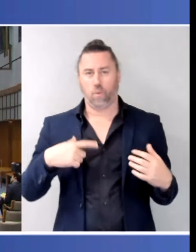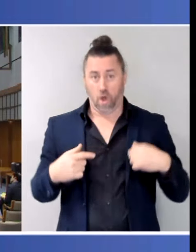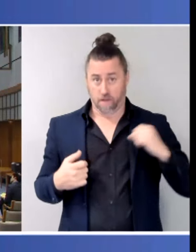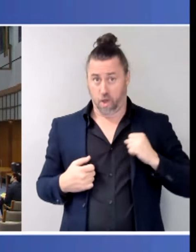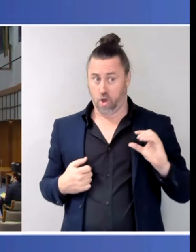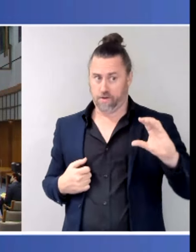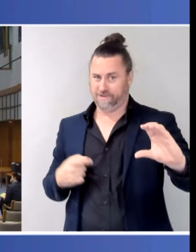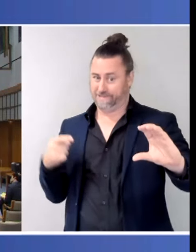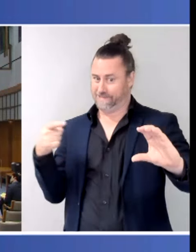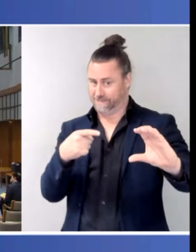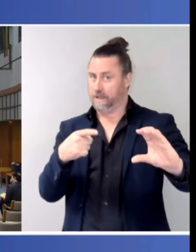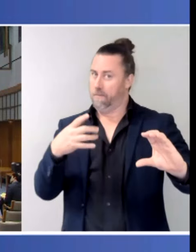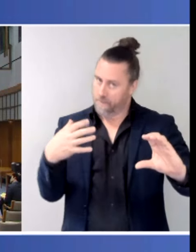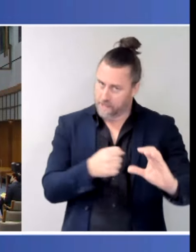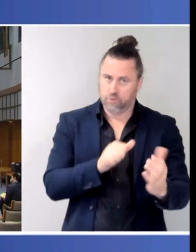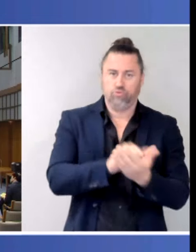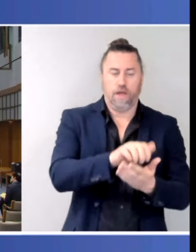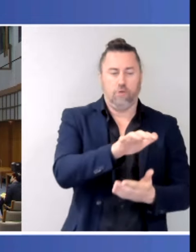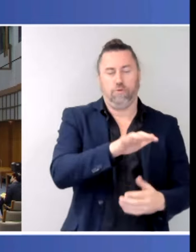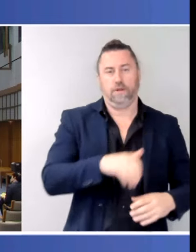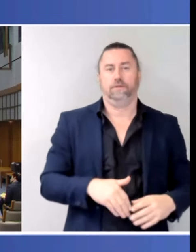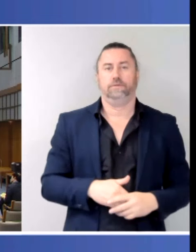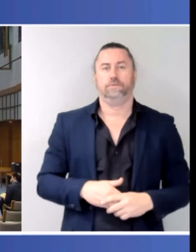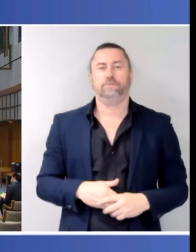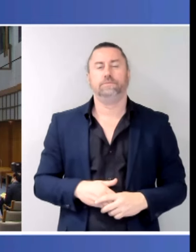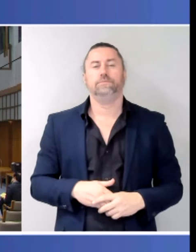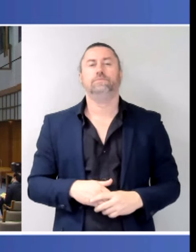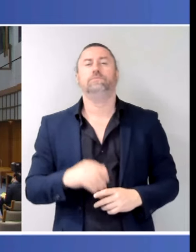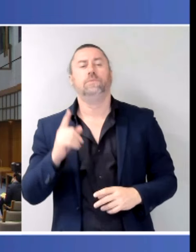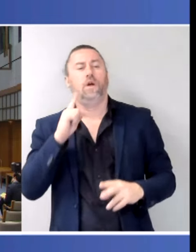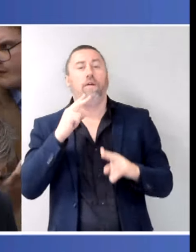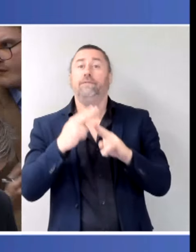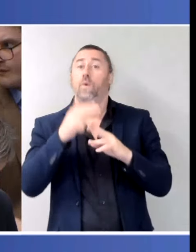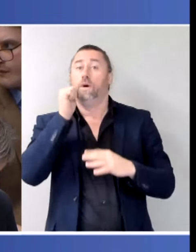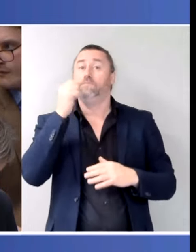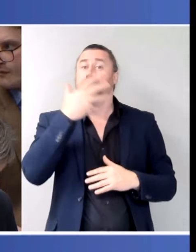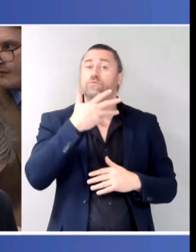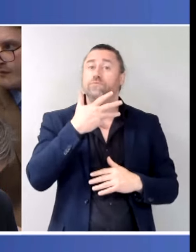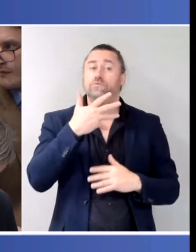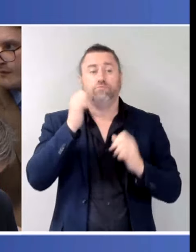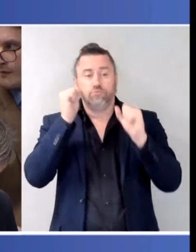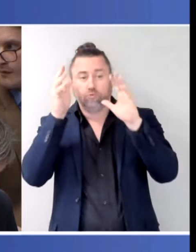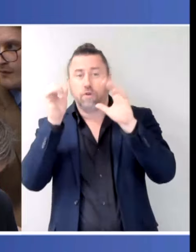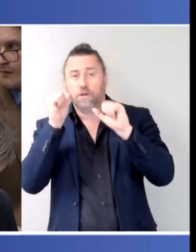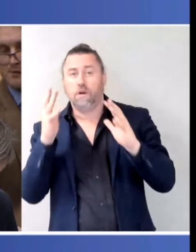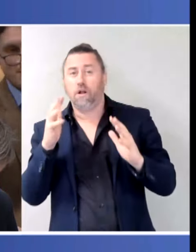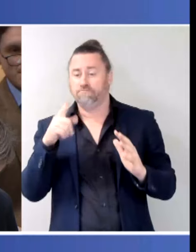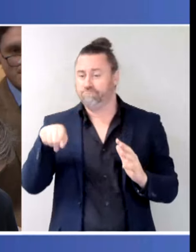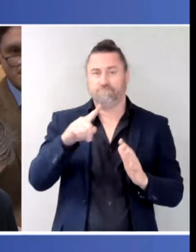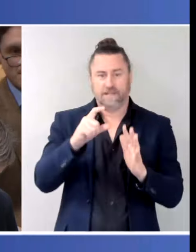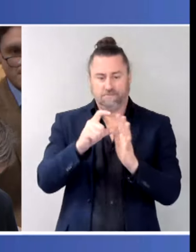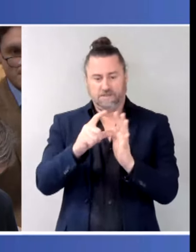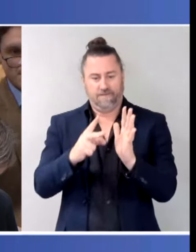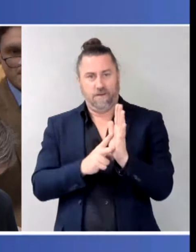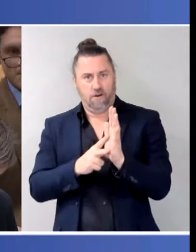Prime Minister, just in terms of specific assistance for Indigenous domestic violence victims, what's being done on that front? And just